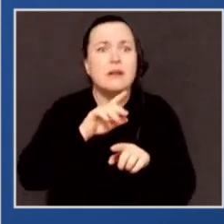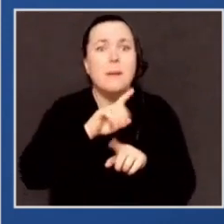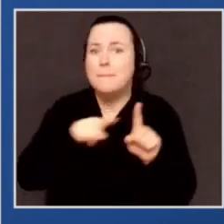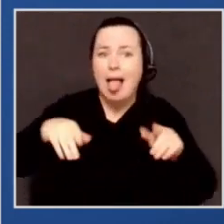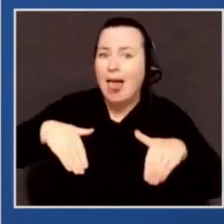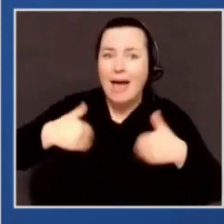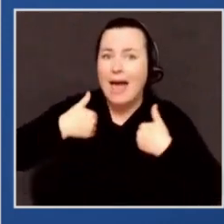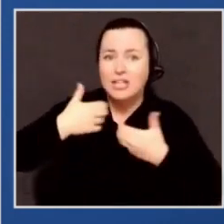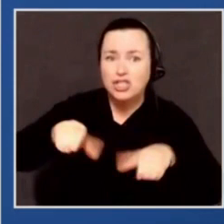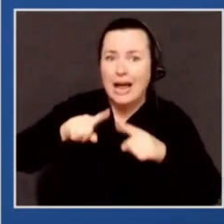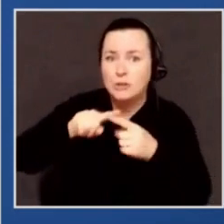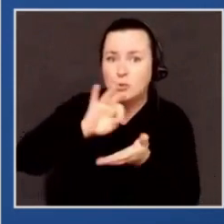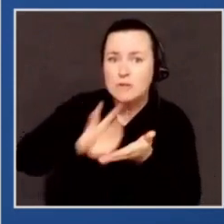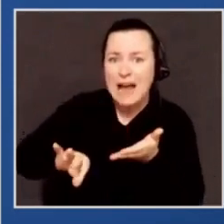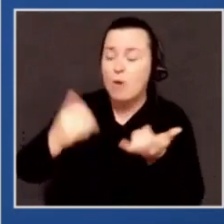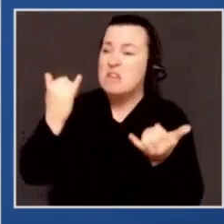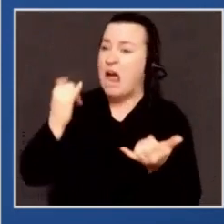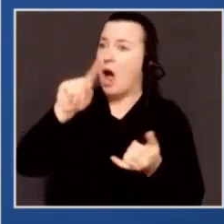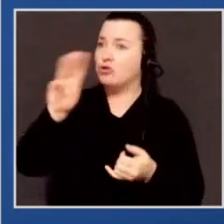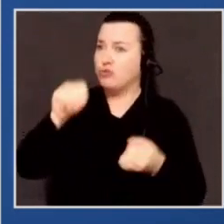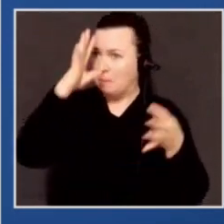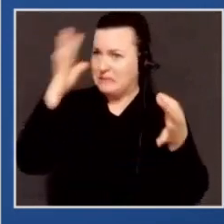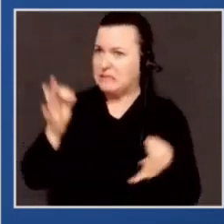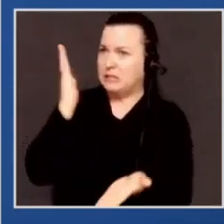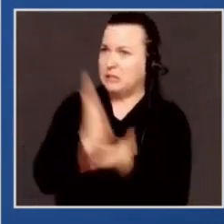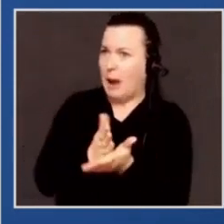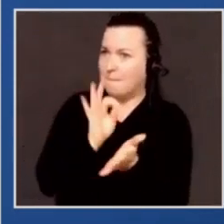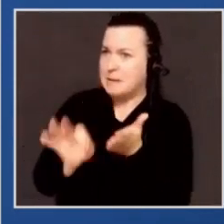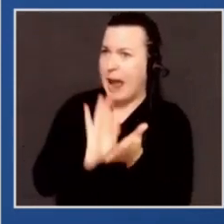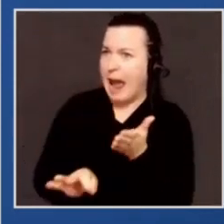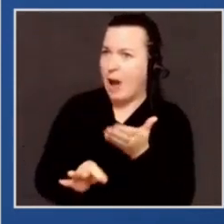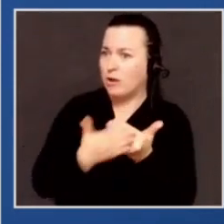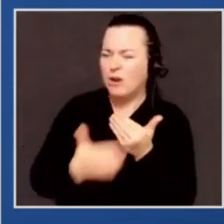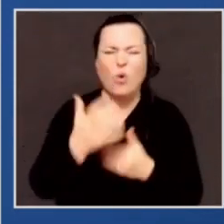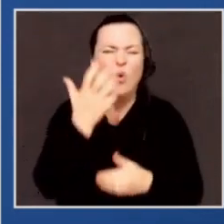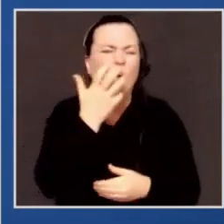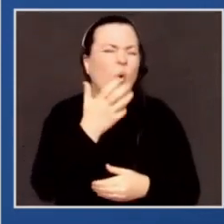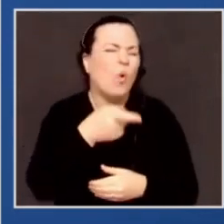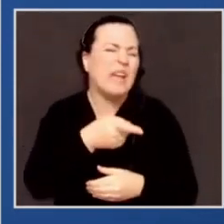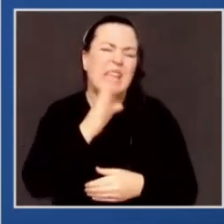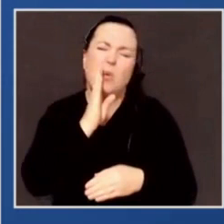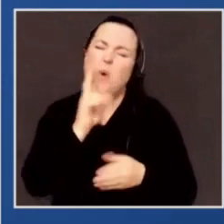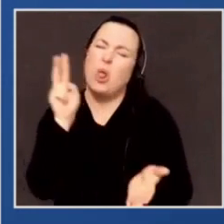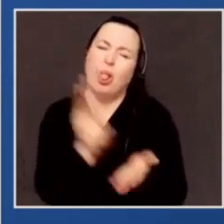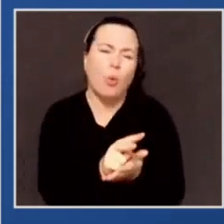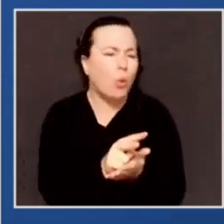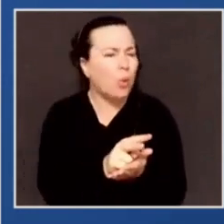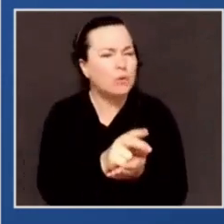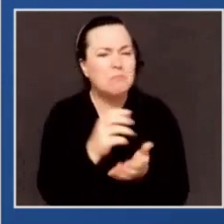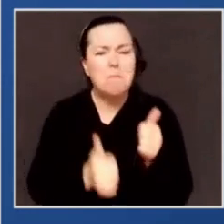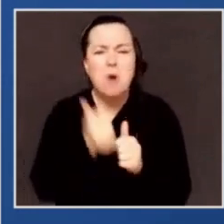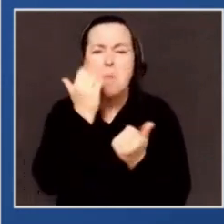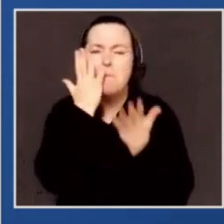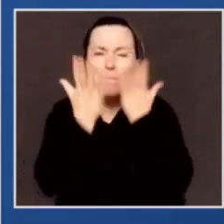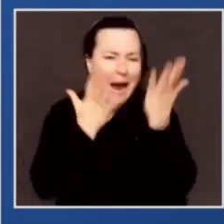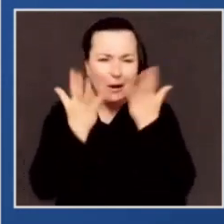that somehow they don't count anymore, he will be in for one of the most embarrassing defeats a president ever suffered before the highest court of the land.